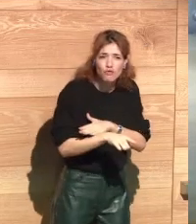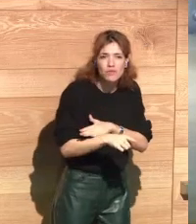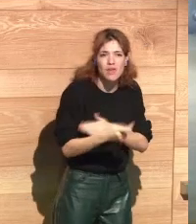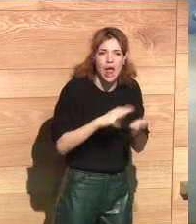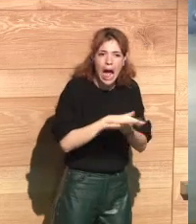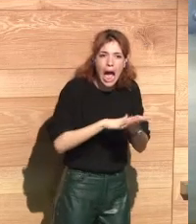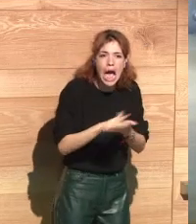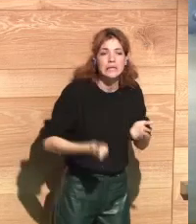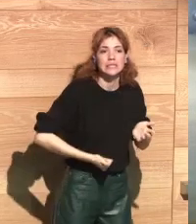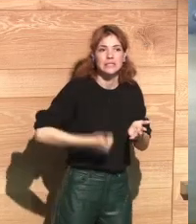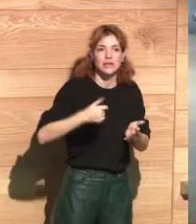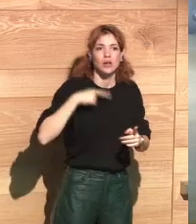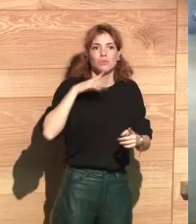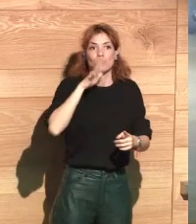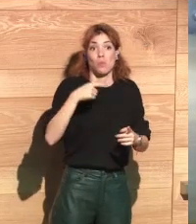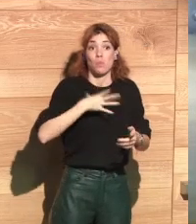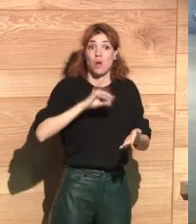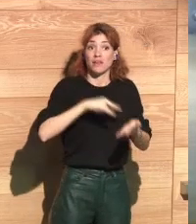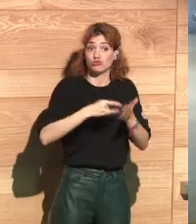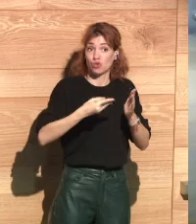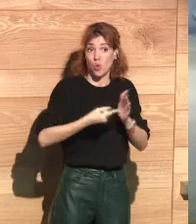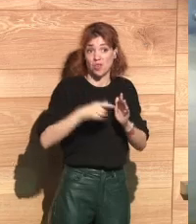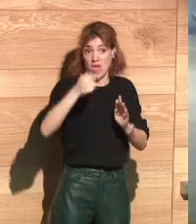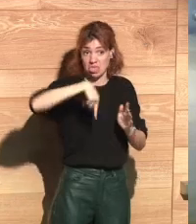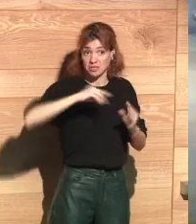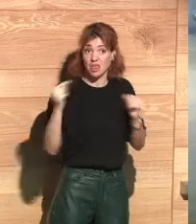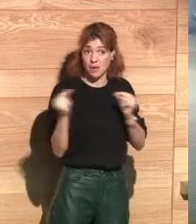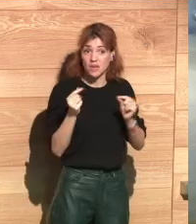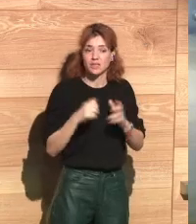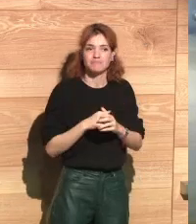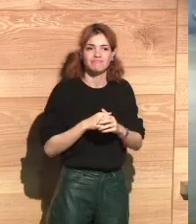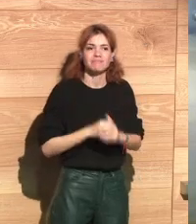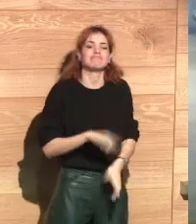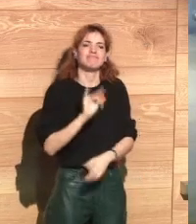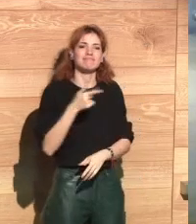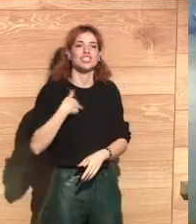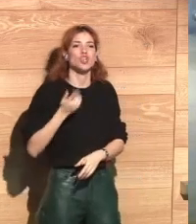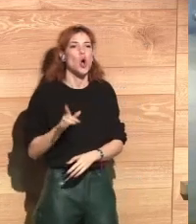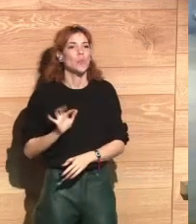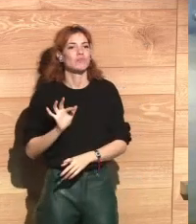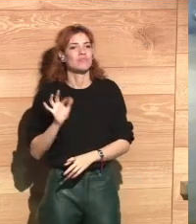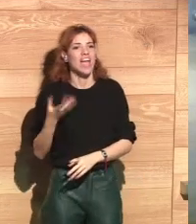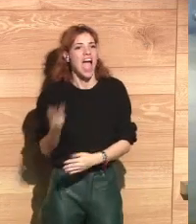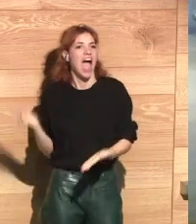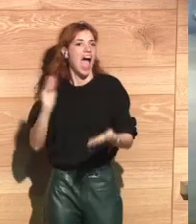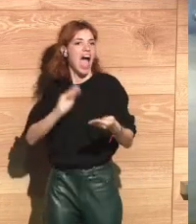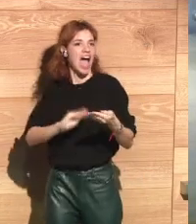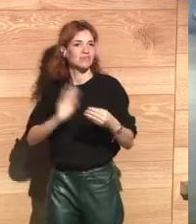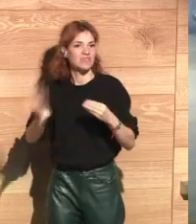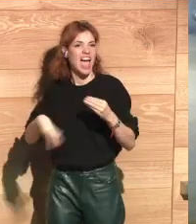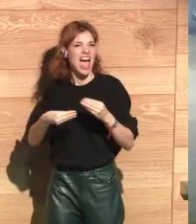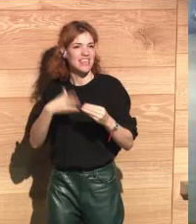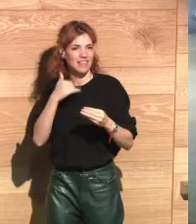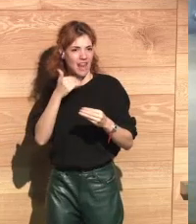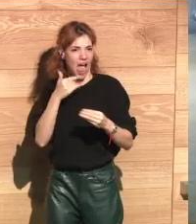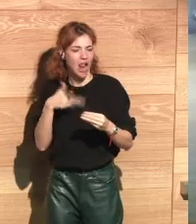about the differential privacy? Could this be a solution for this debate? First of all, I would like to add something to what Ricard said. I